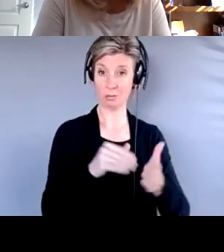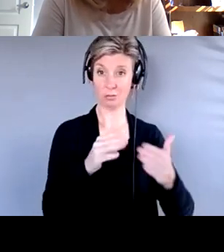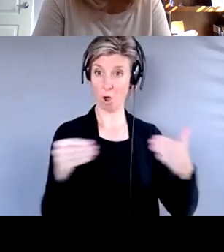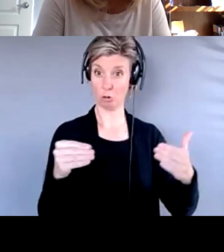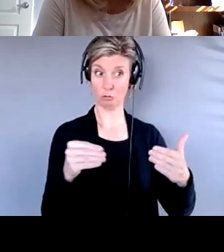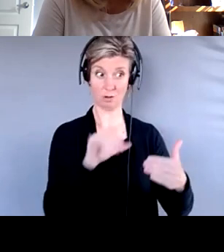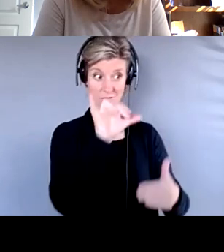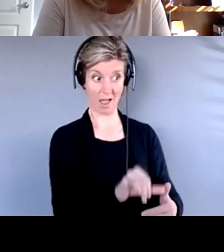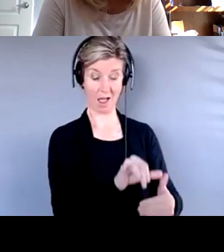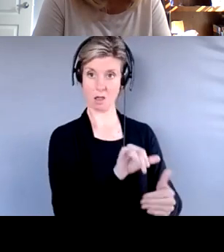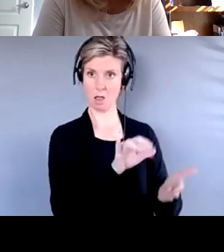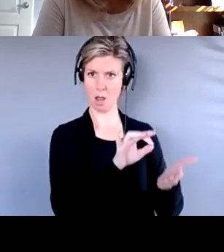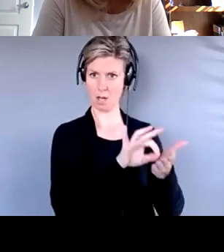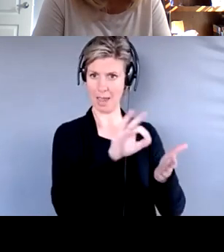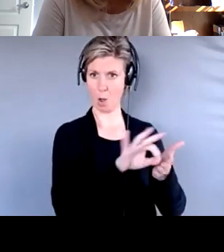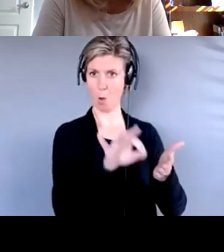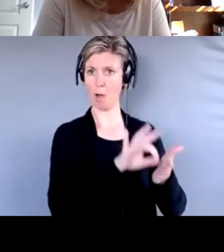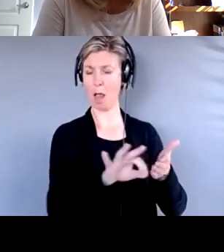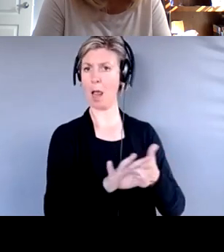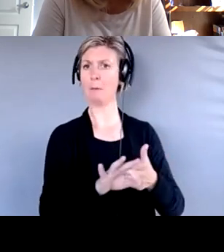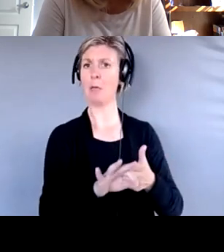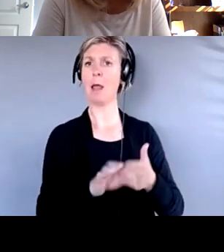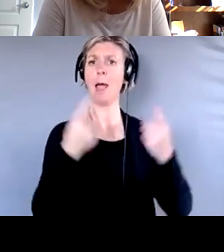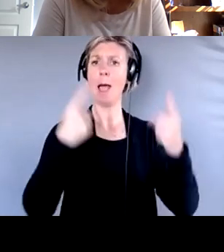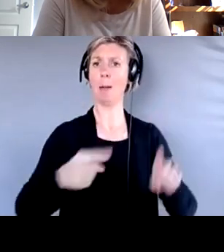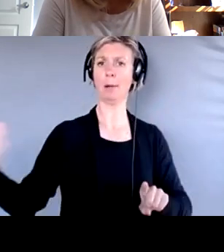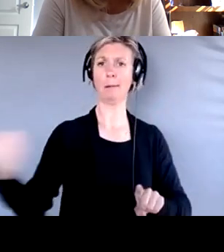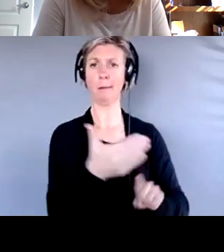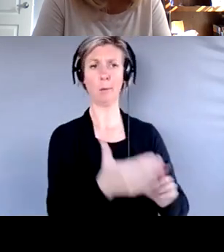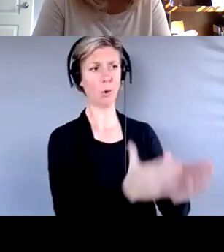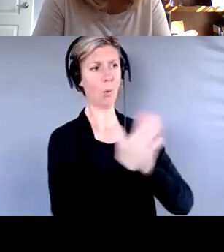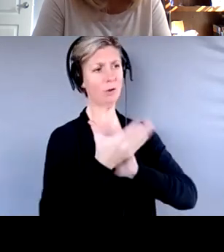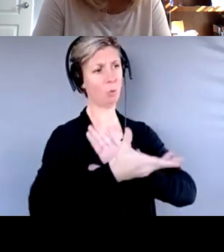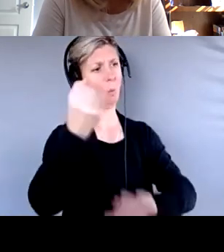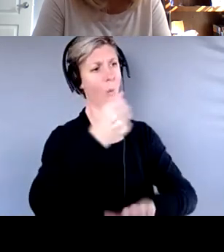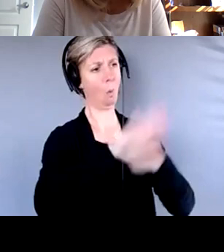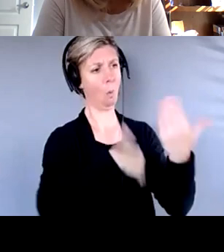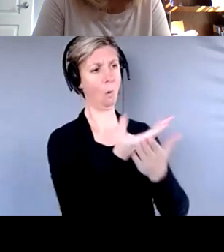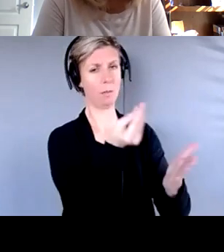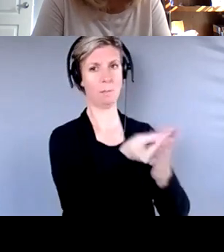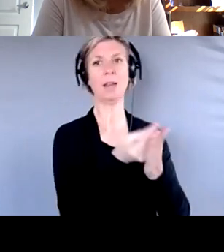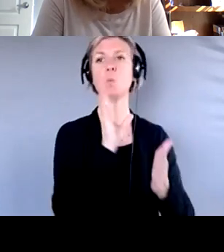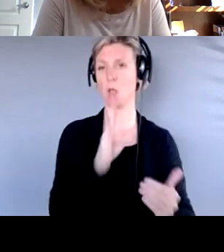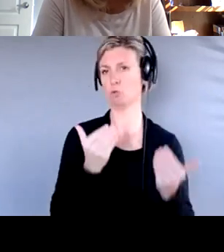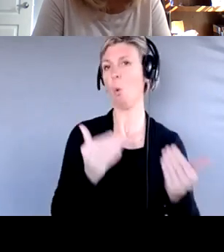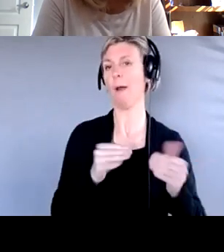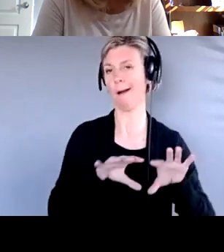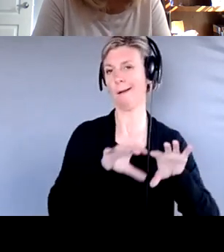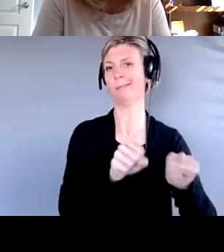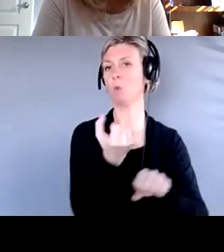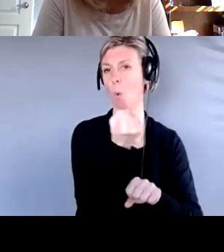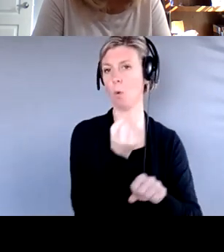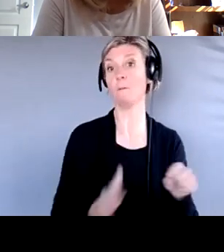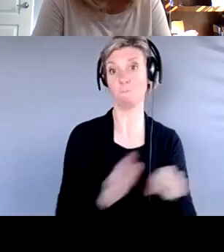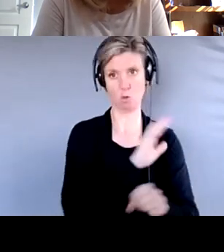request to withdraw all the hundred thousand dollars, you know, the temporary hold effect effectively would be placed on the entire account.